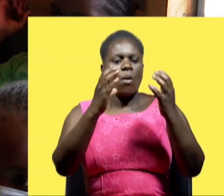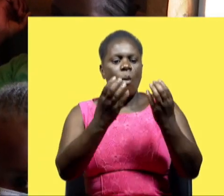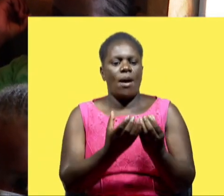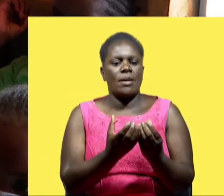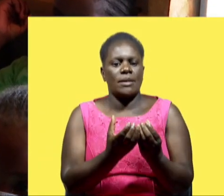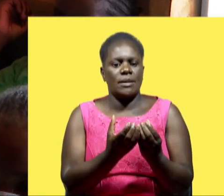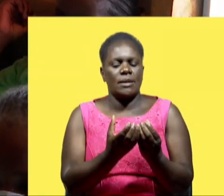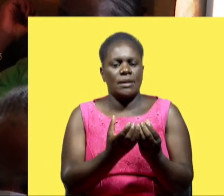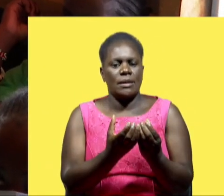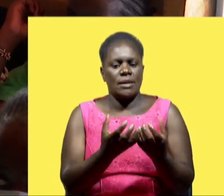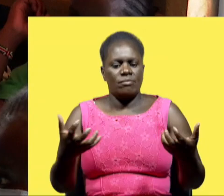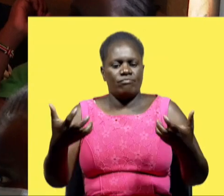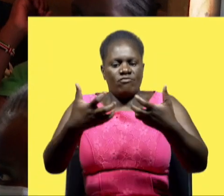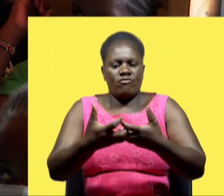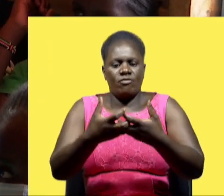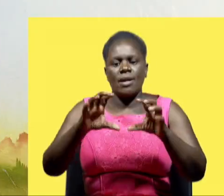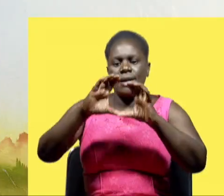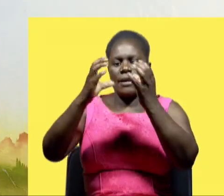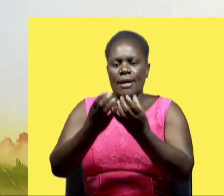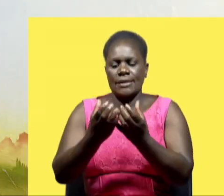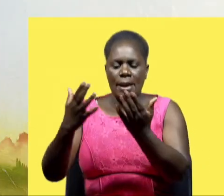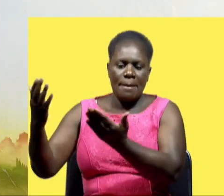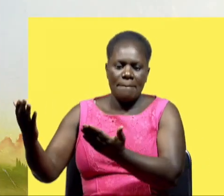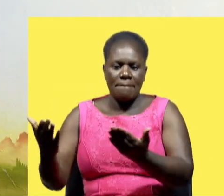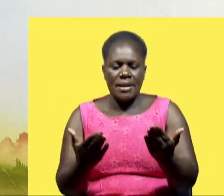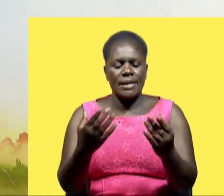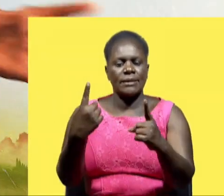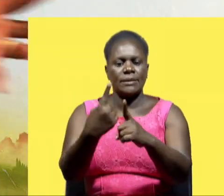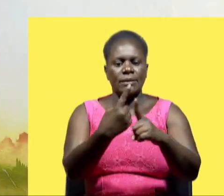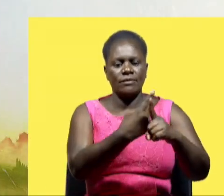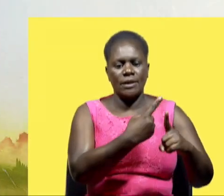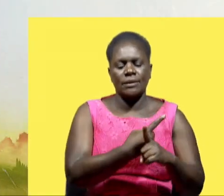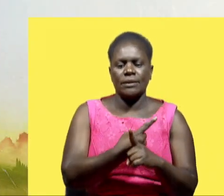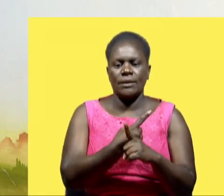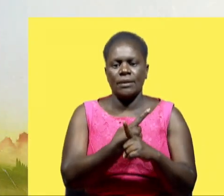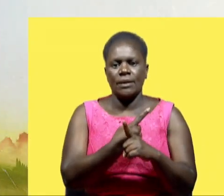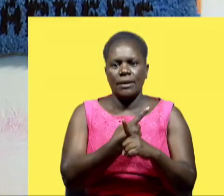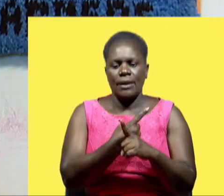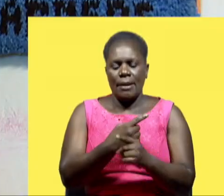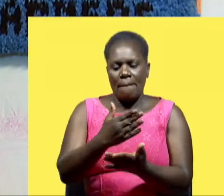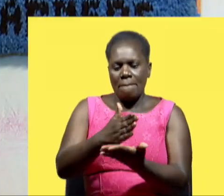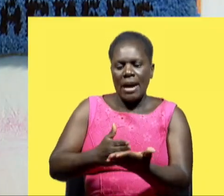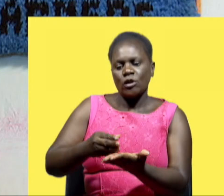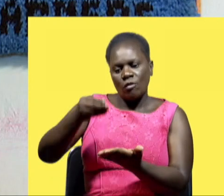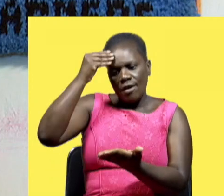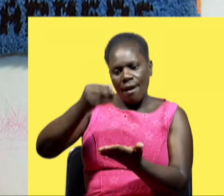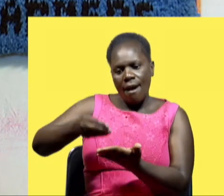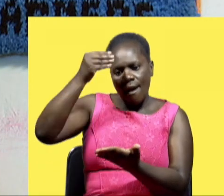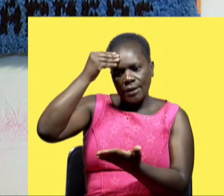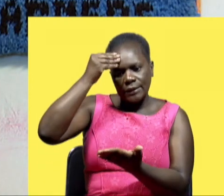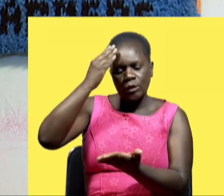in and fitting it in a class and bringing the different uh parts of learning